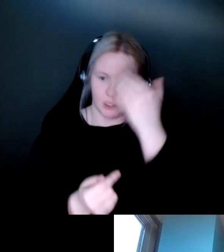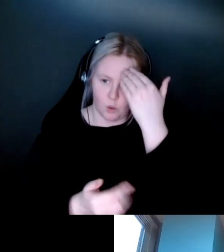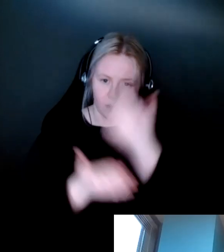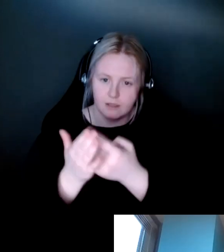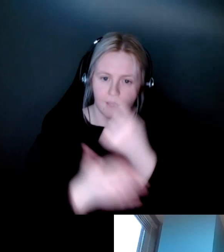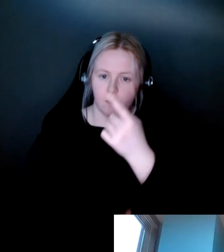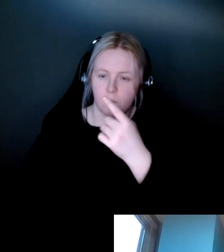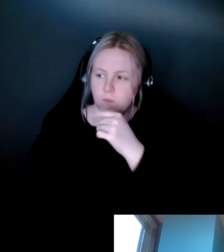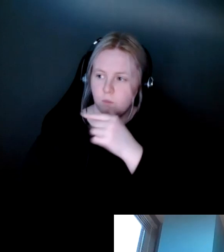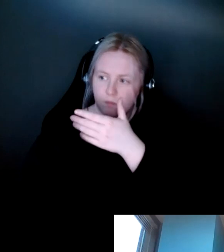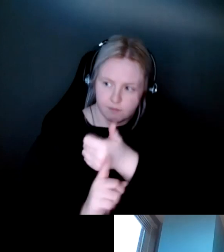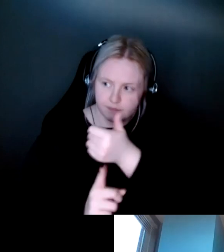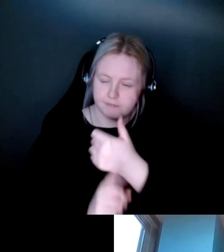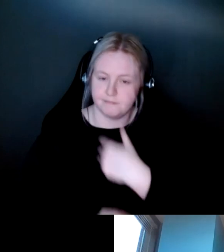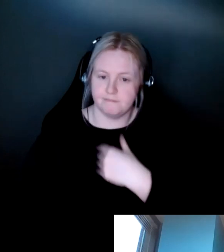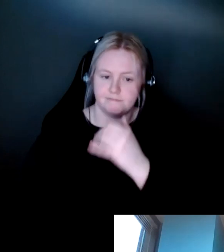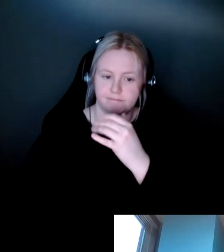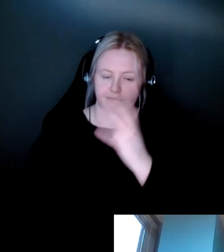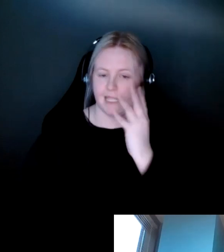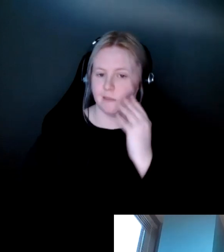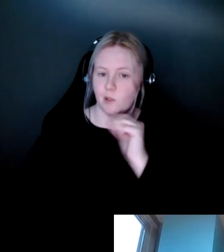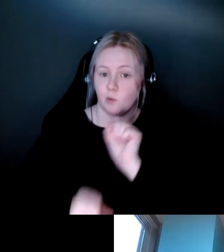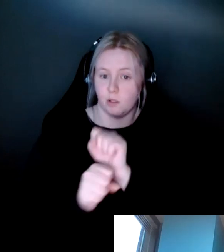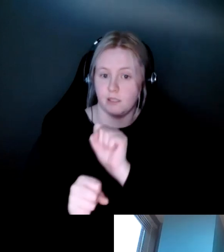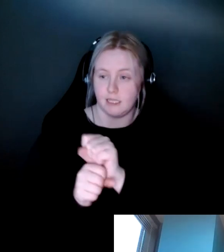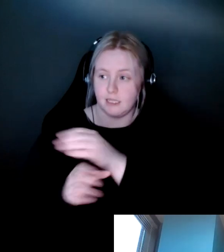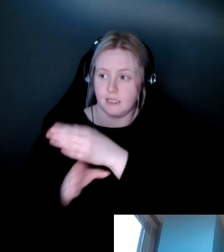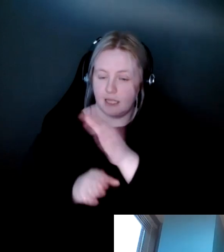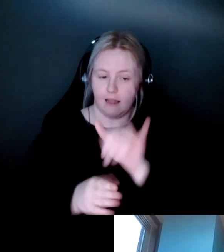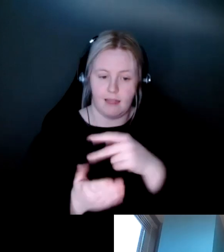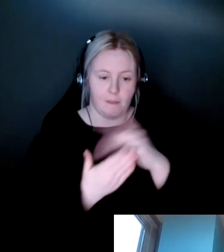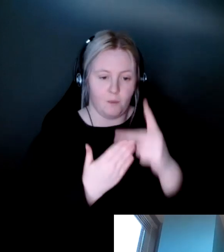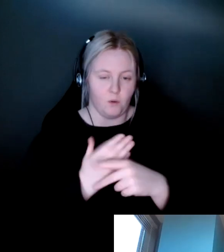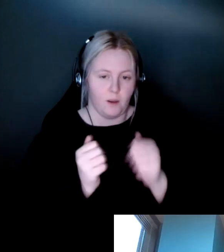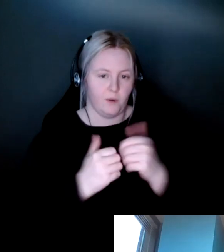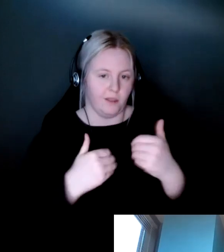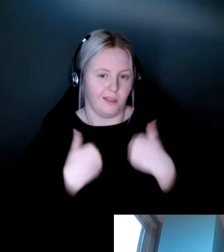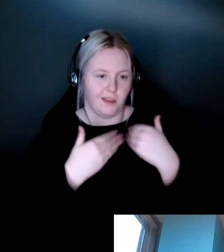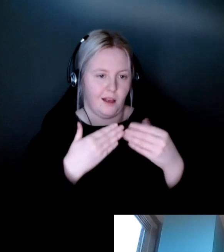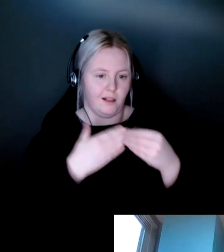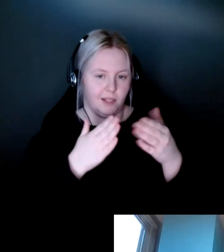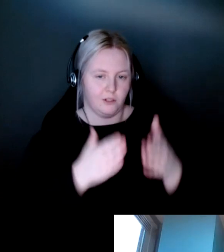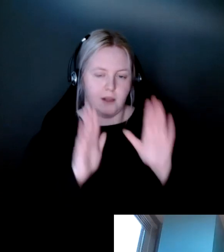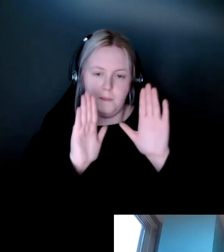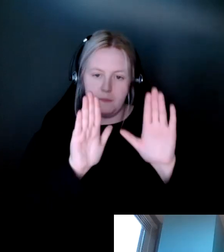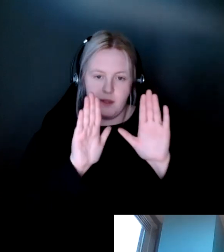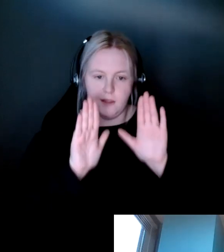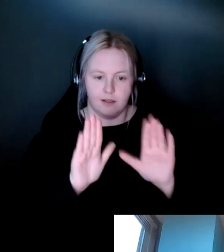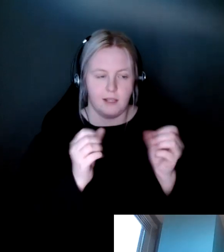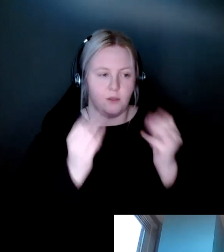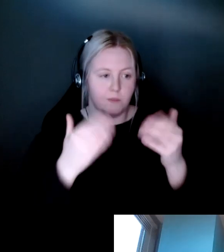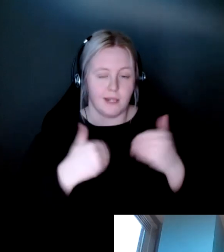experience, years and decades of experience in the workforce. The program with young leaders is amazing. And there's a lot of young and energized